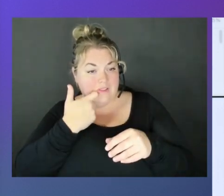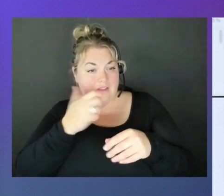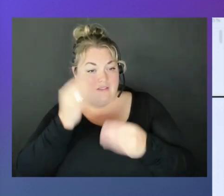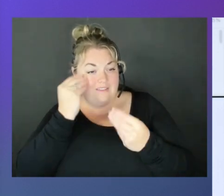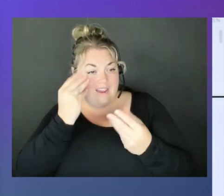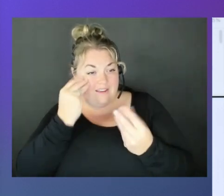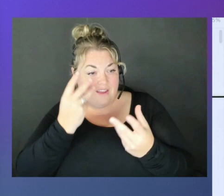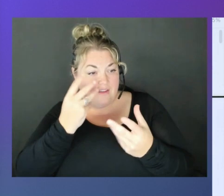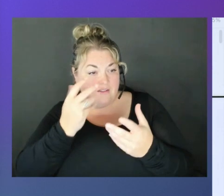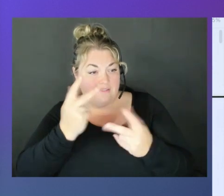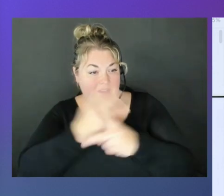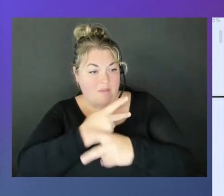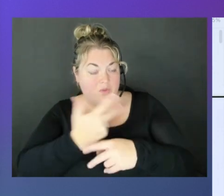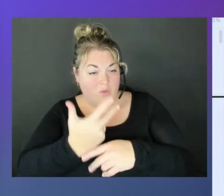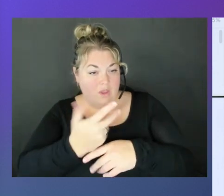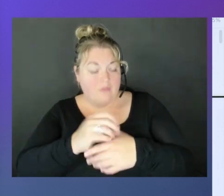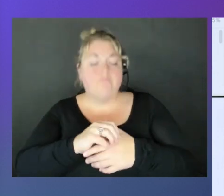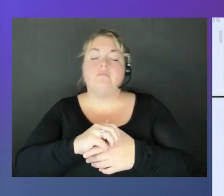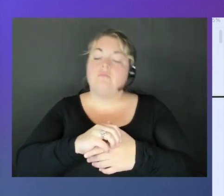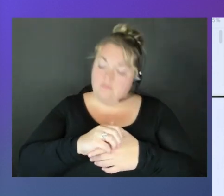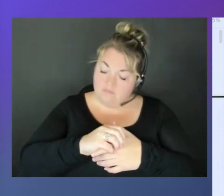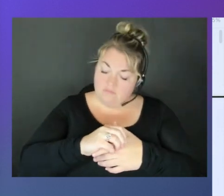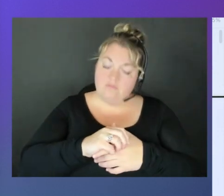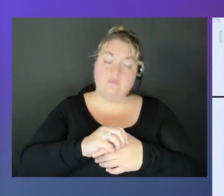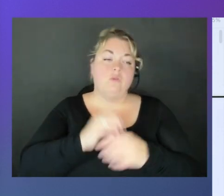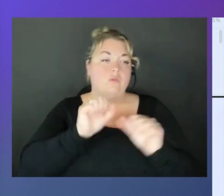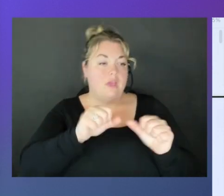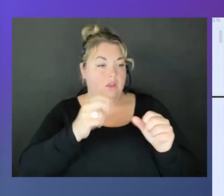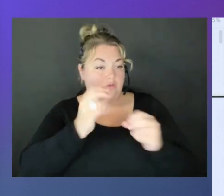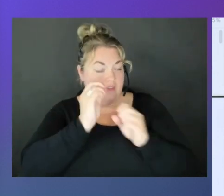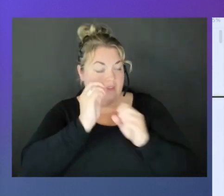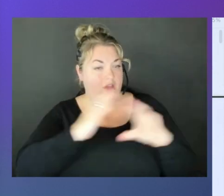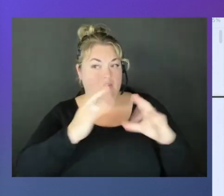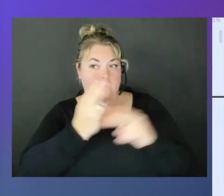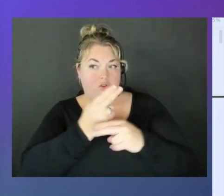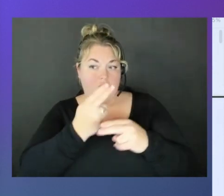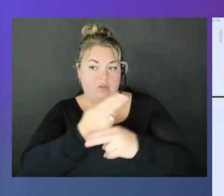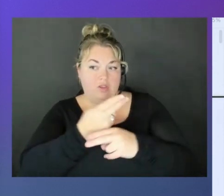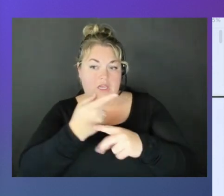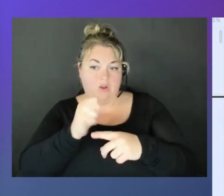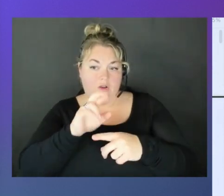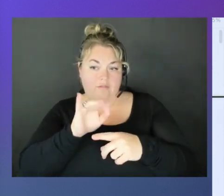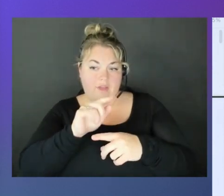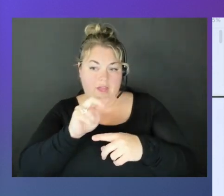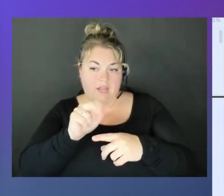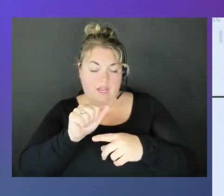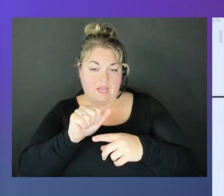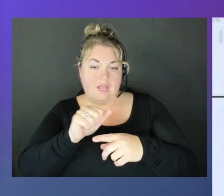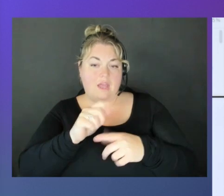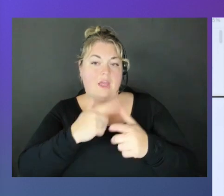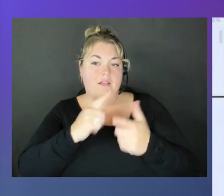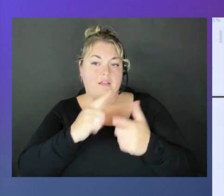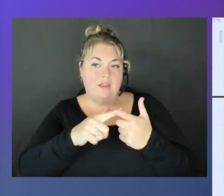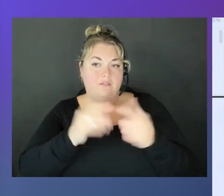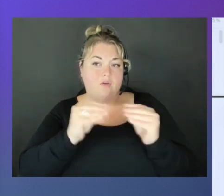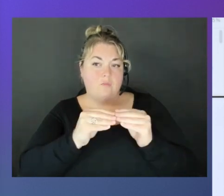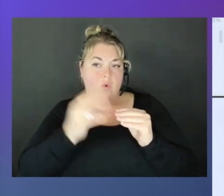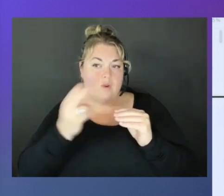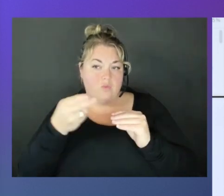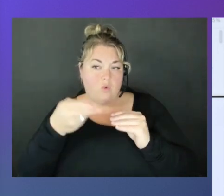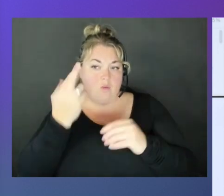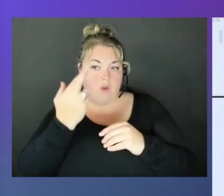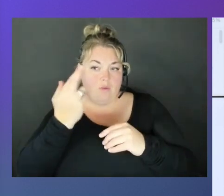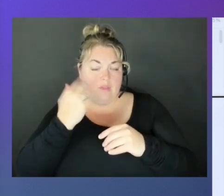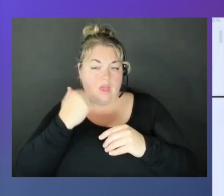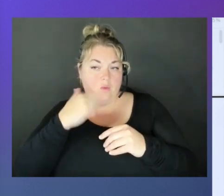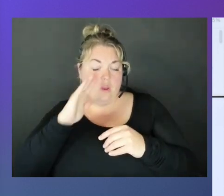and you can visualize it using Grafana and more for like a historical purpose. would imagine